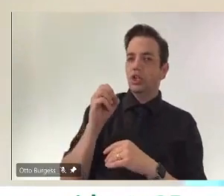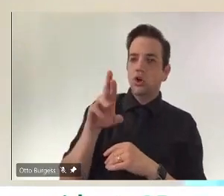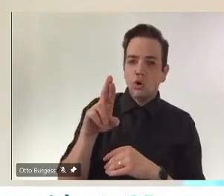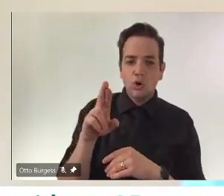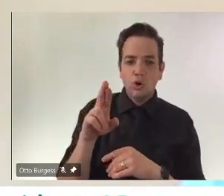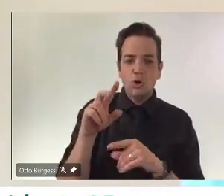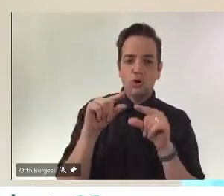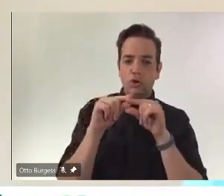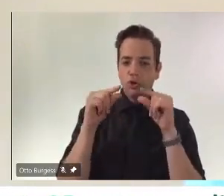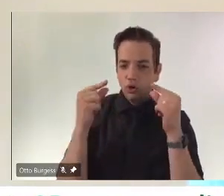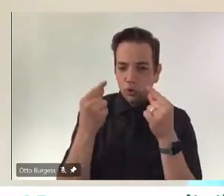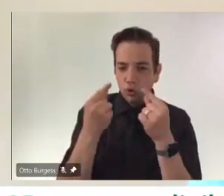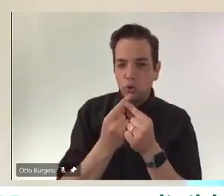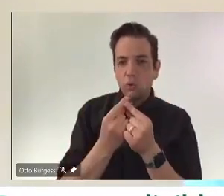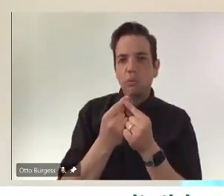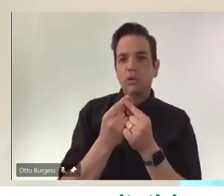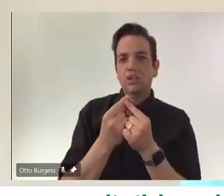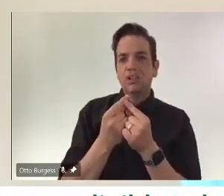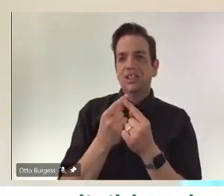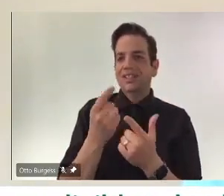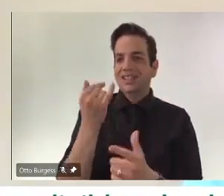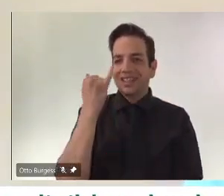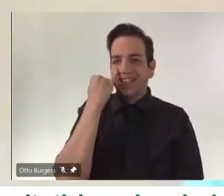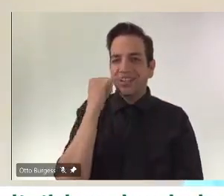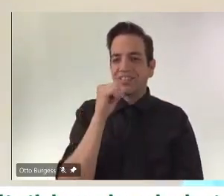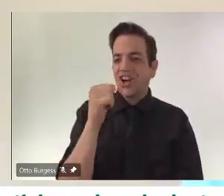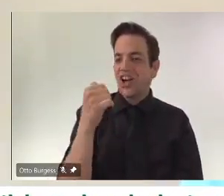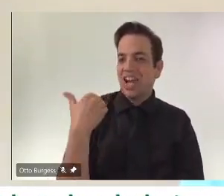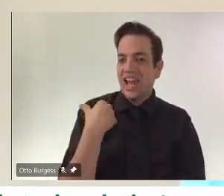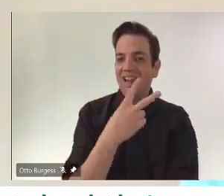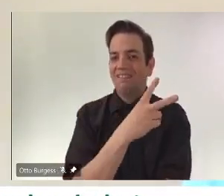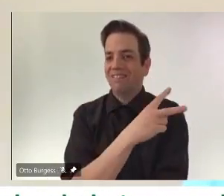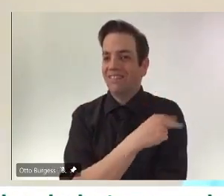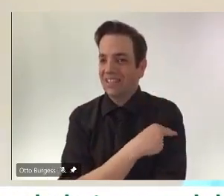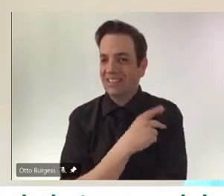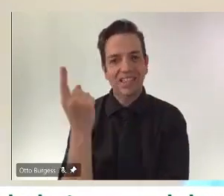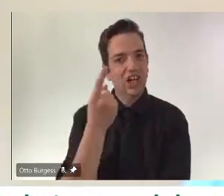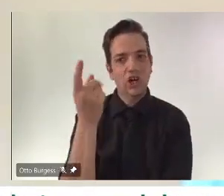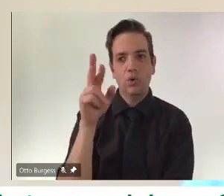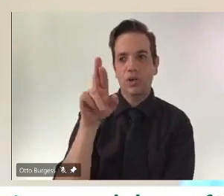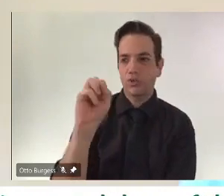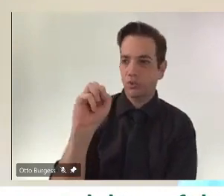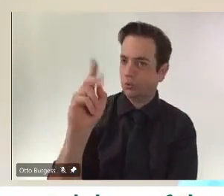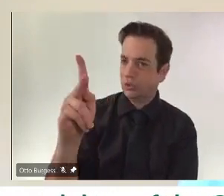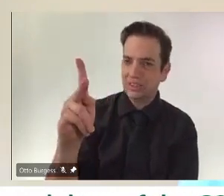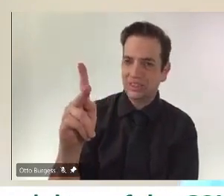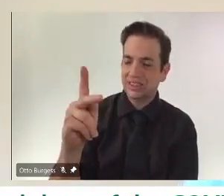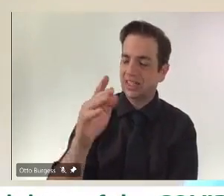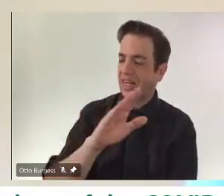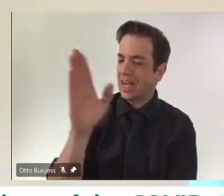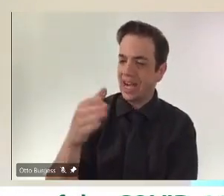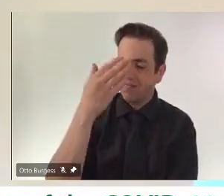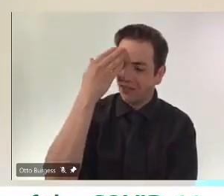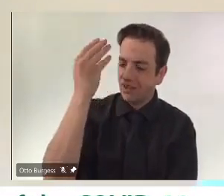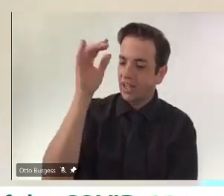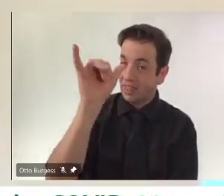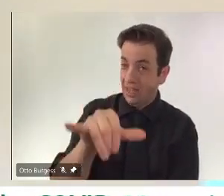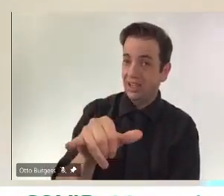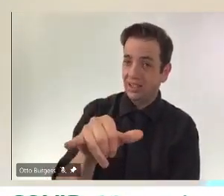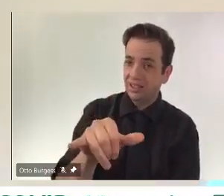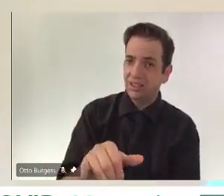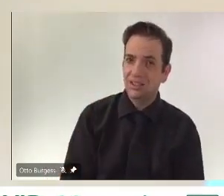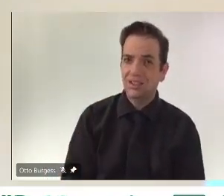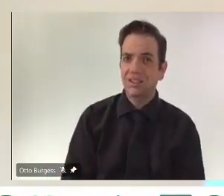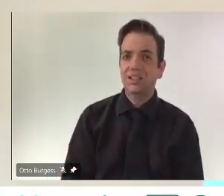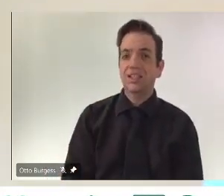always be at risk of the devastating impacts of COVID. And I think we should not forget that. So while herd immunity protects all